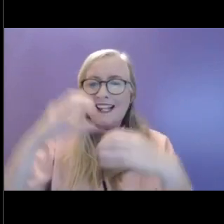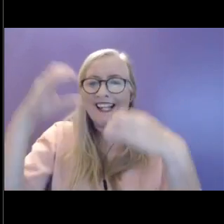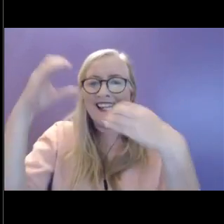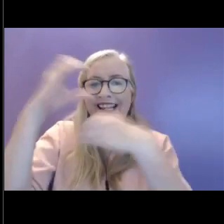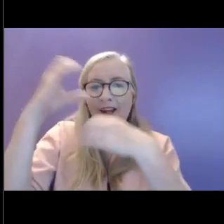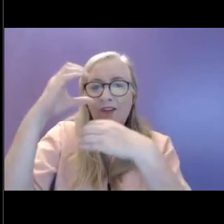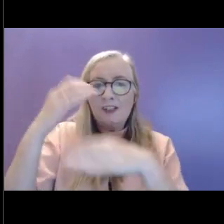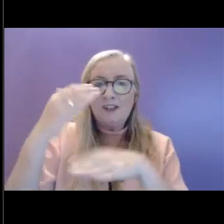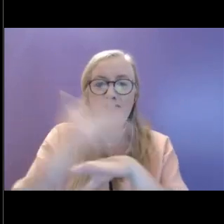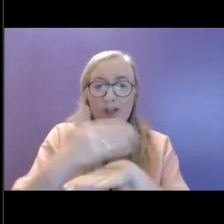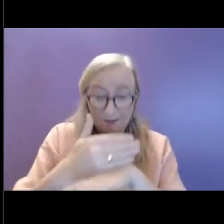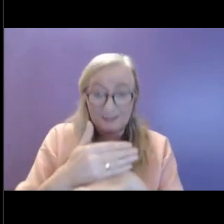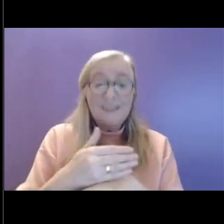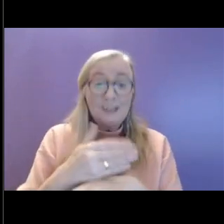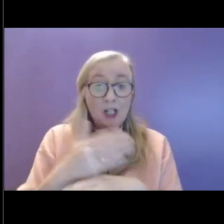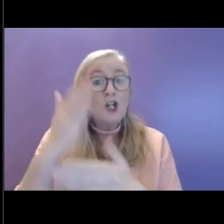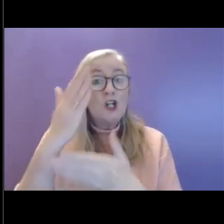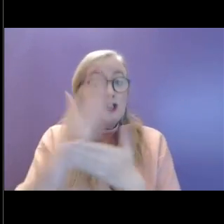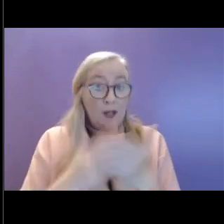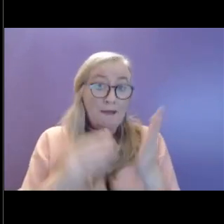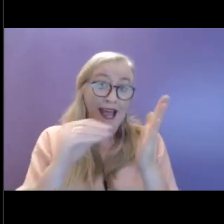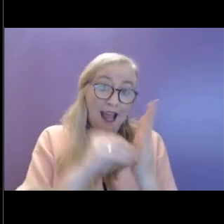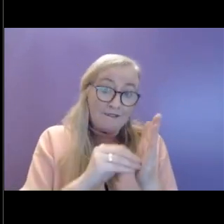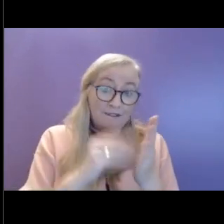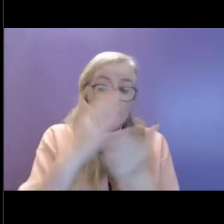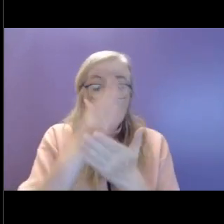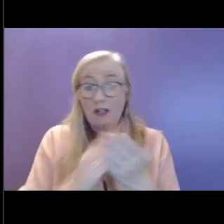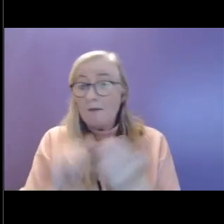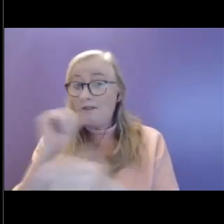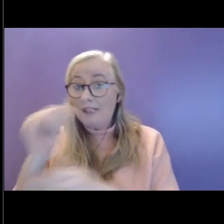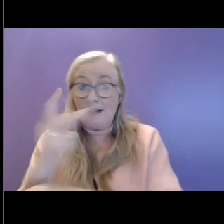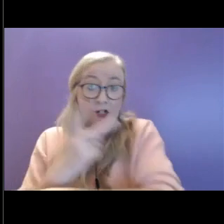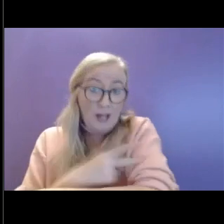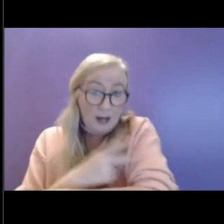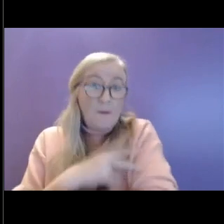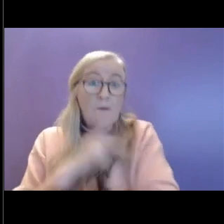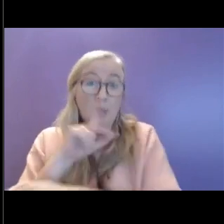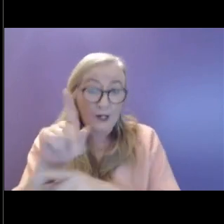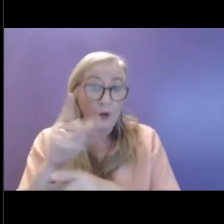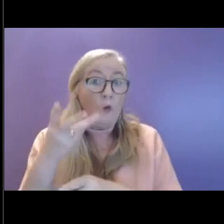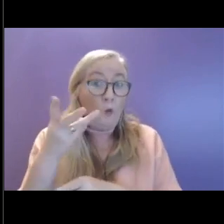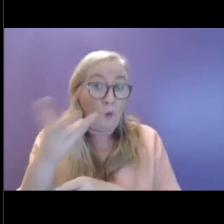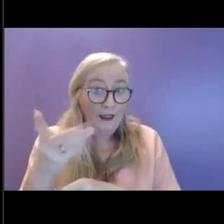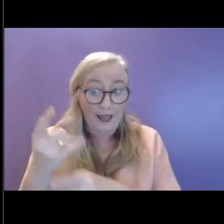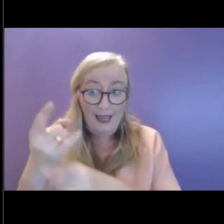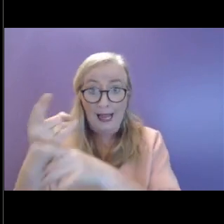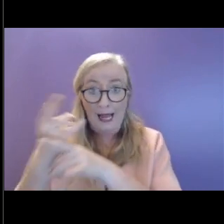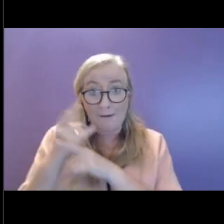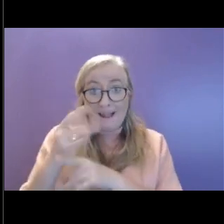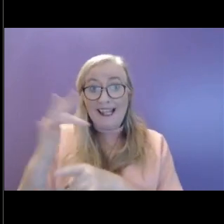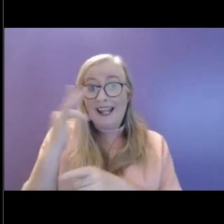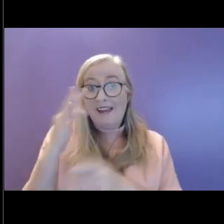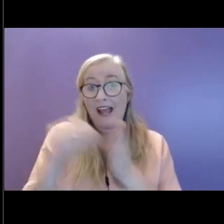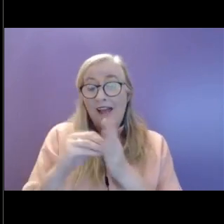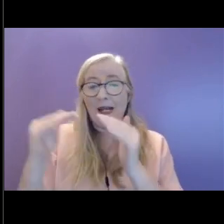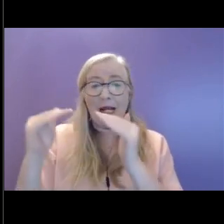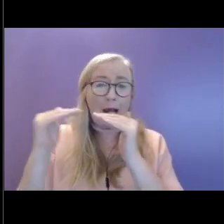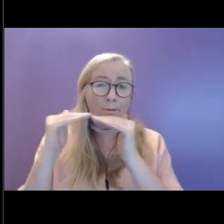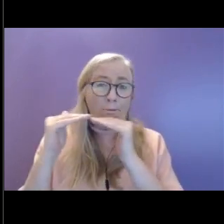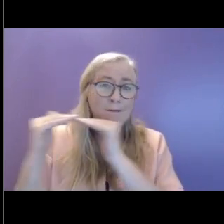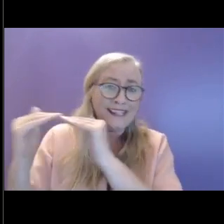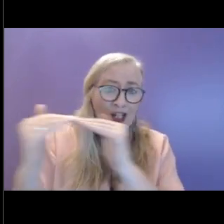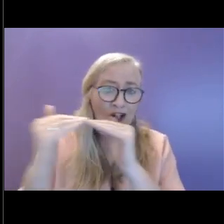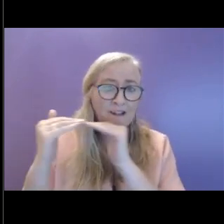And some won't. And in those instances, it can be helpful to have perhaps appear or a colleague at work